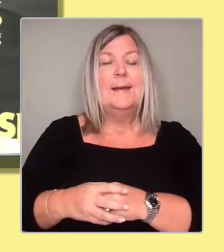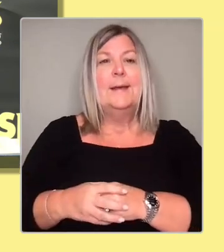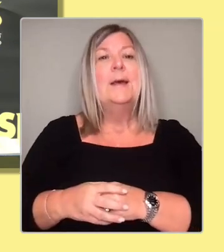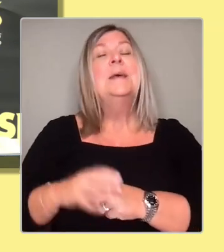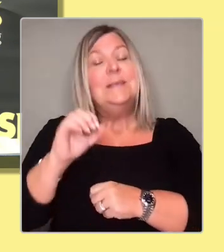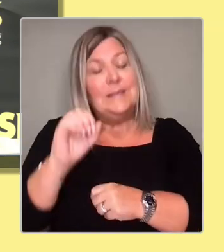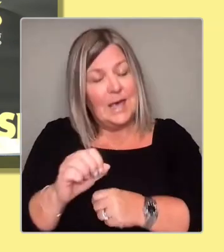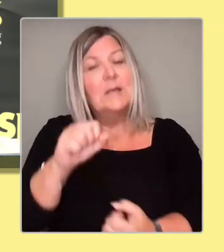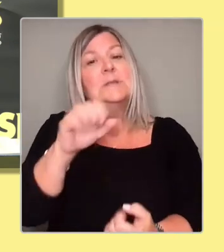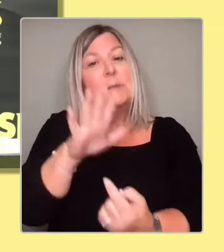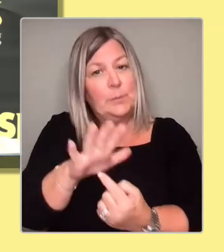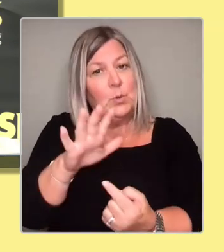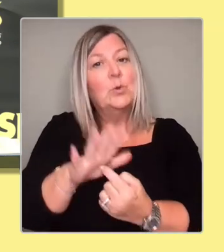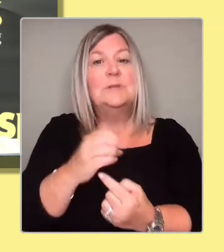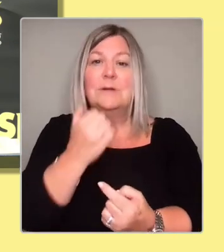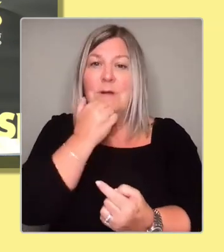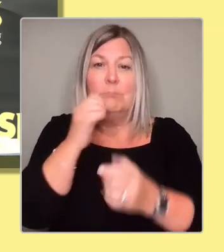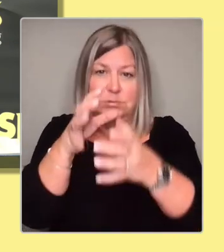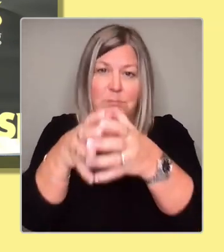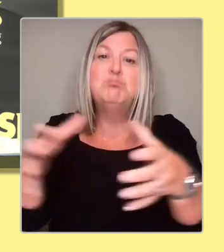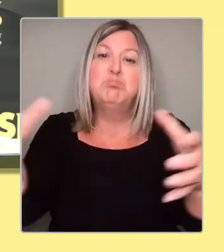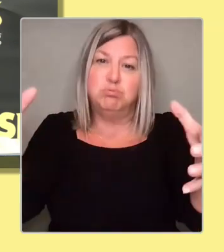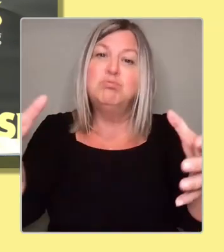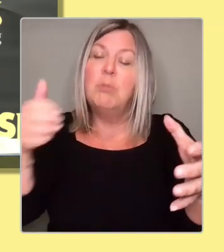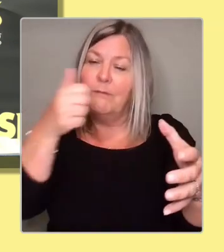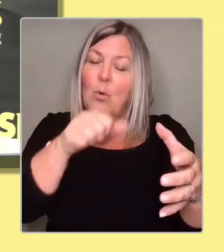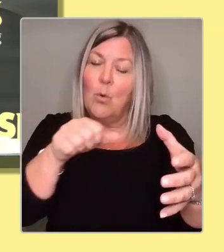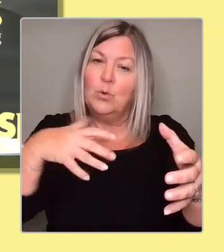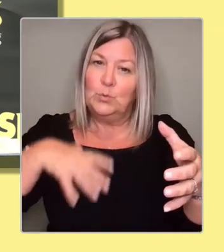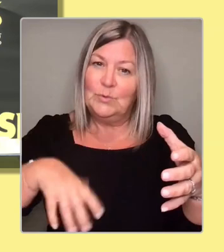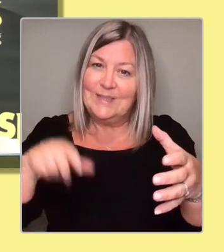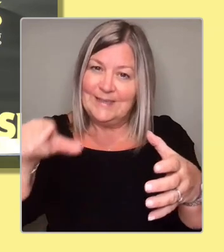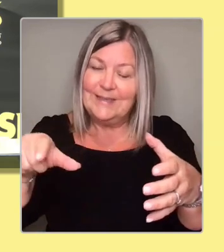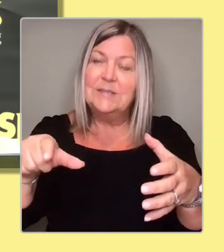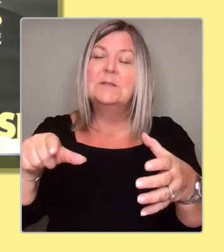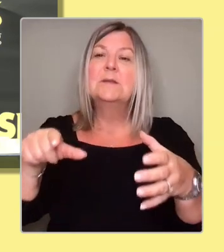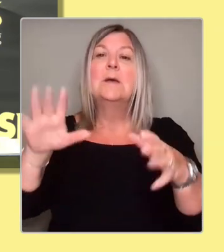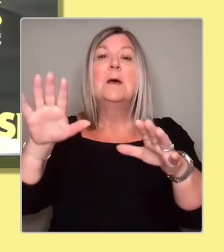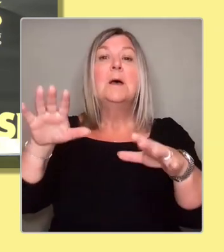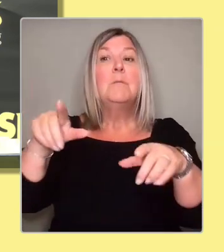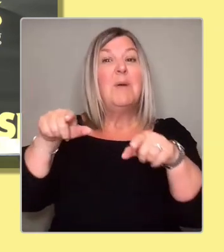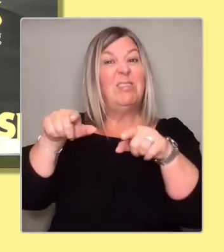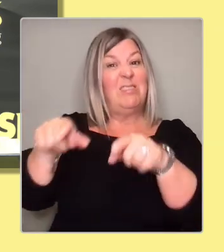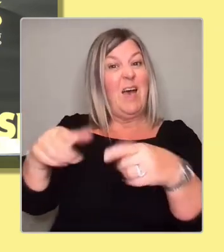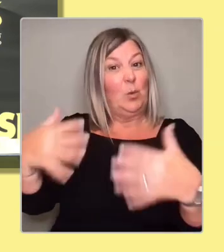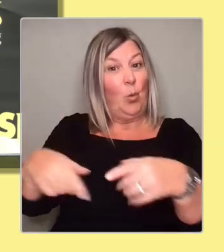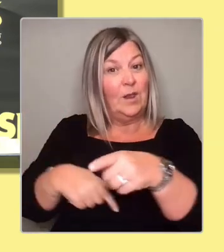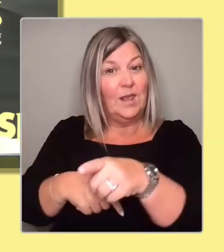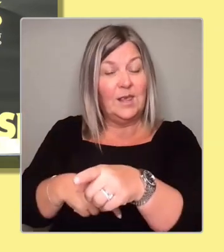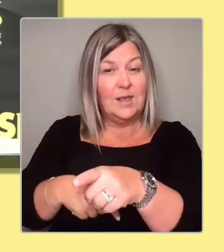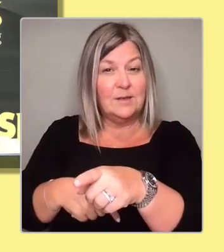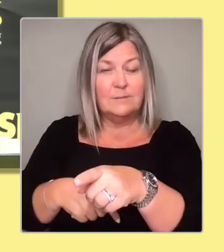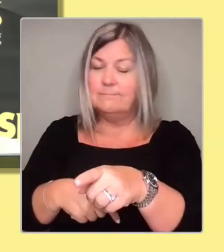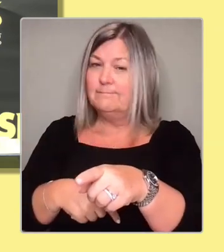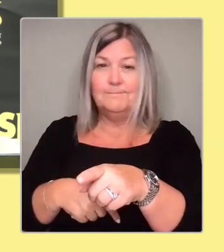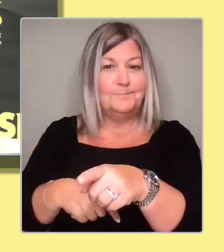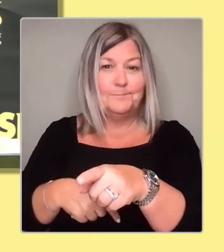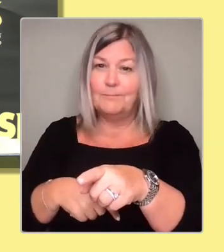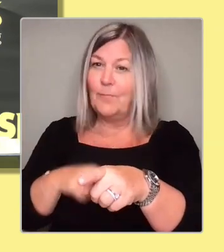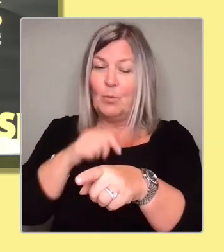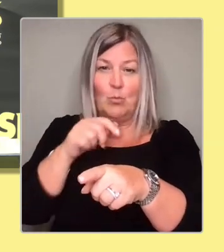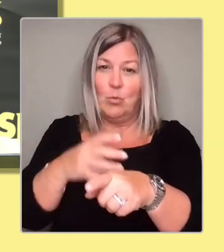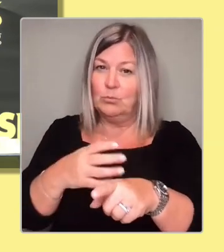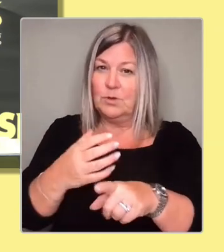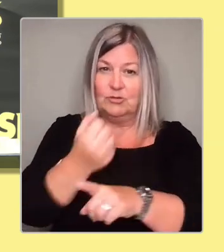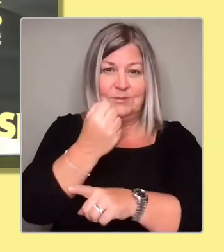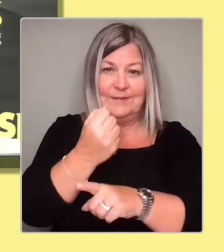There's nothing radical about that. But it won't by itself lead us to independence or to getting a section 30 order so we can